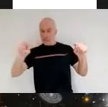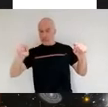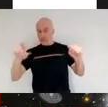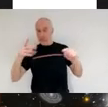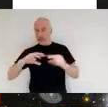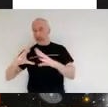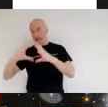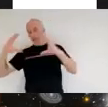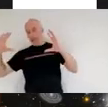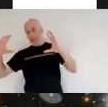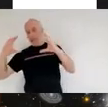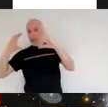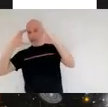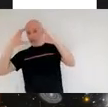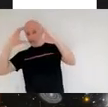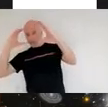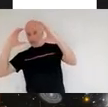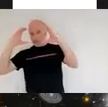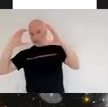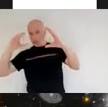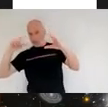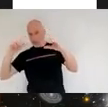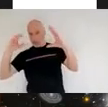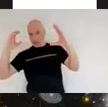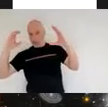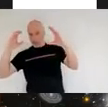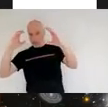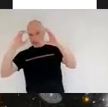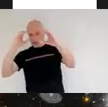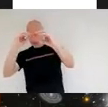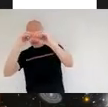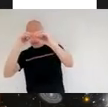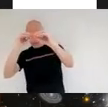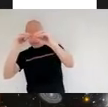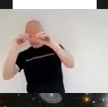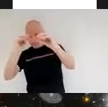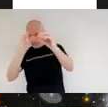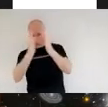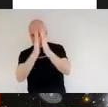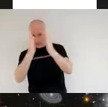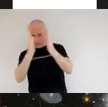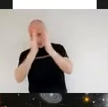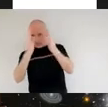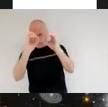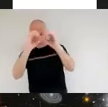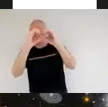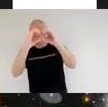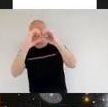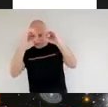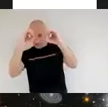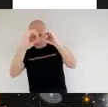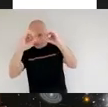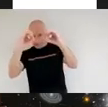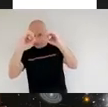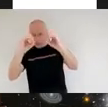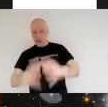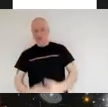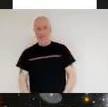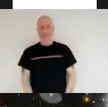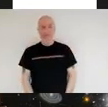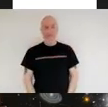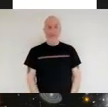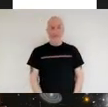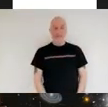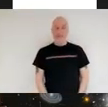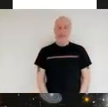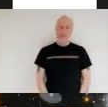angle small to keep a nice narrow possible separation between my two objects so this means that